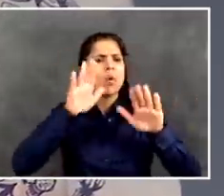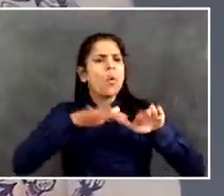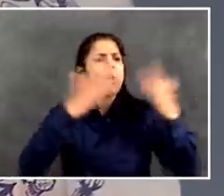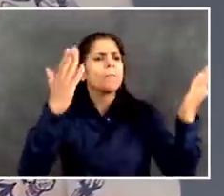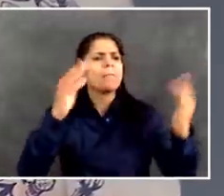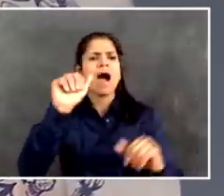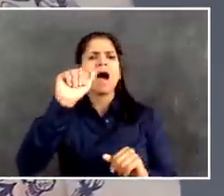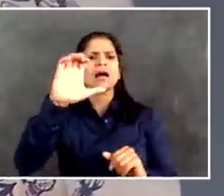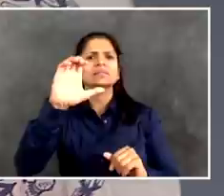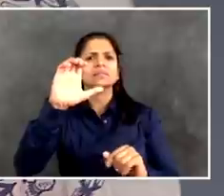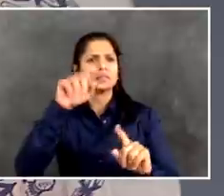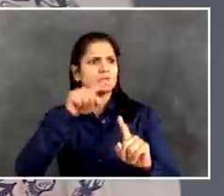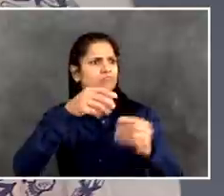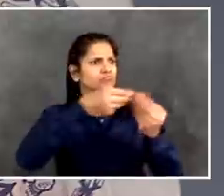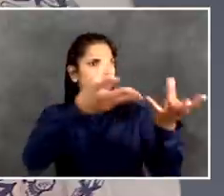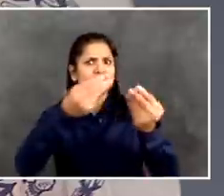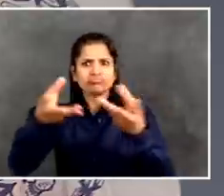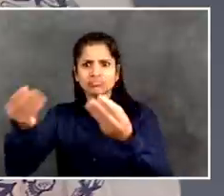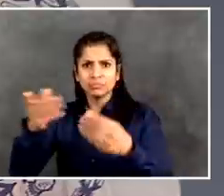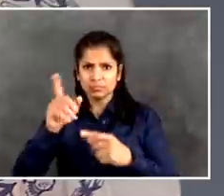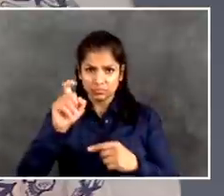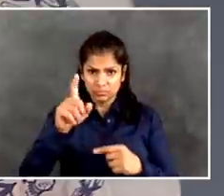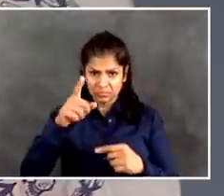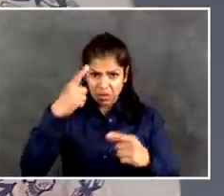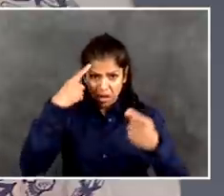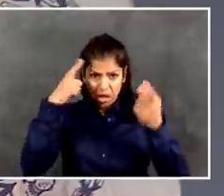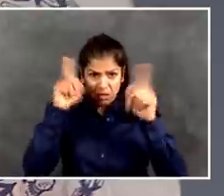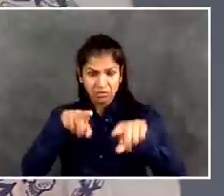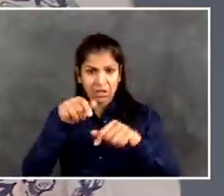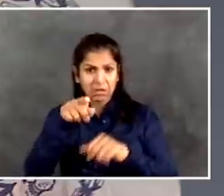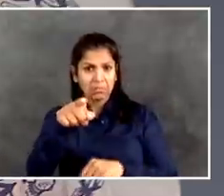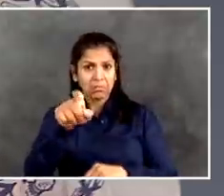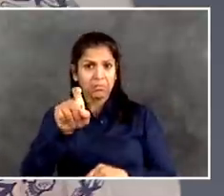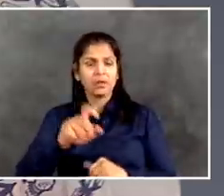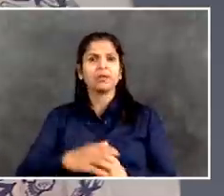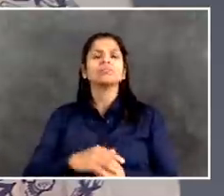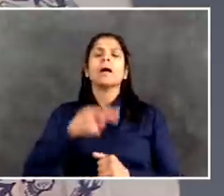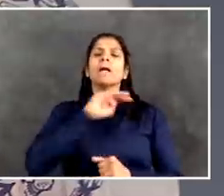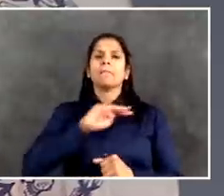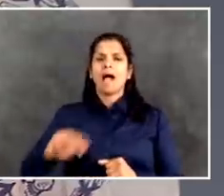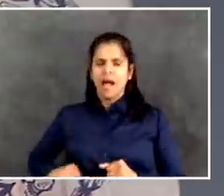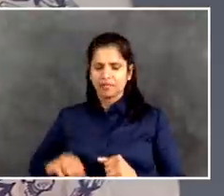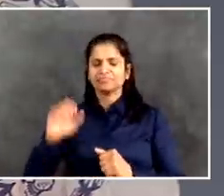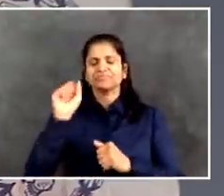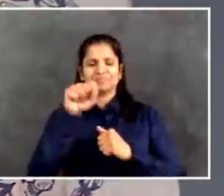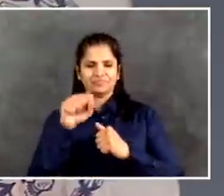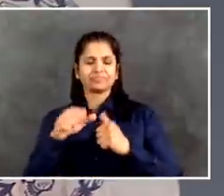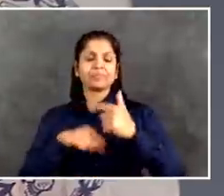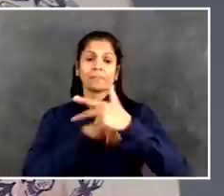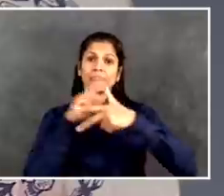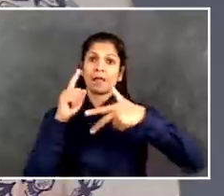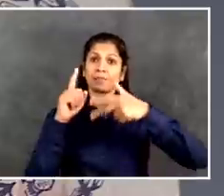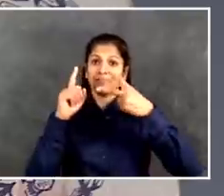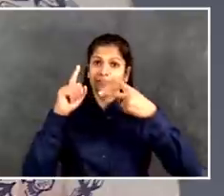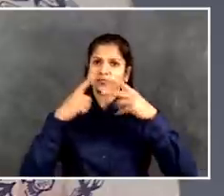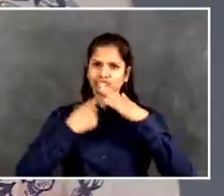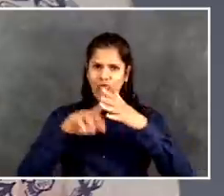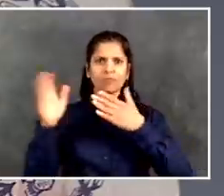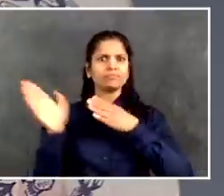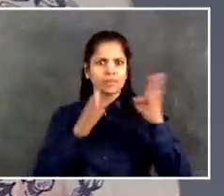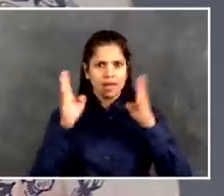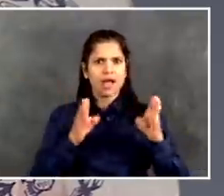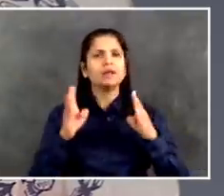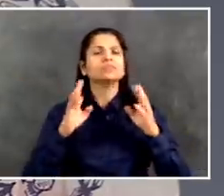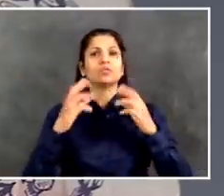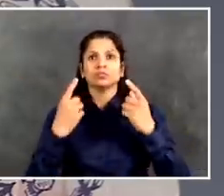different ways of keeping people cool and keeping people safe, unquestionably. And even if it means in a socially distanced manner, we're going to have